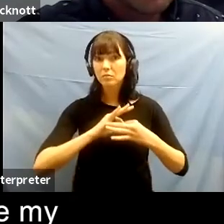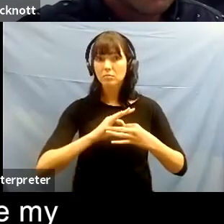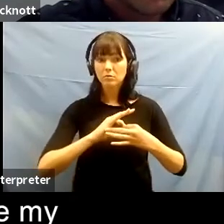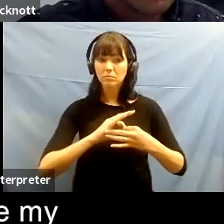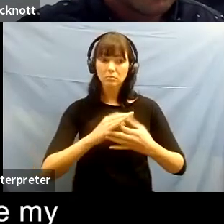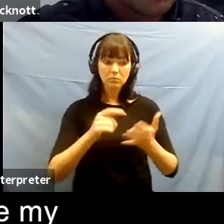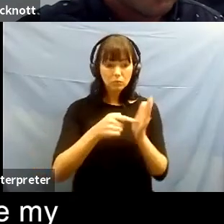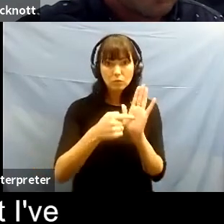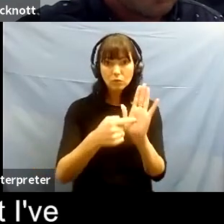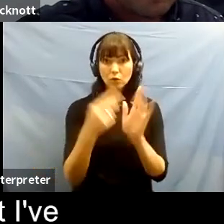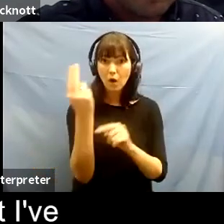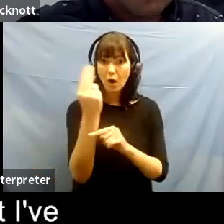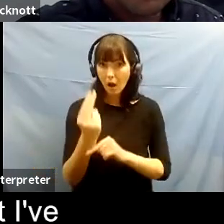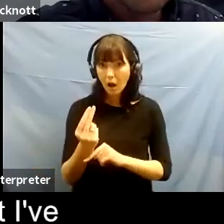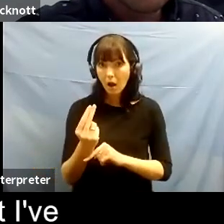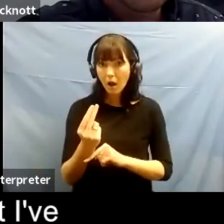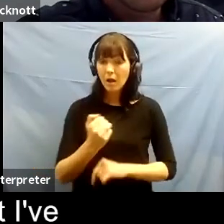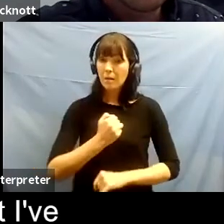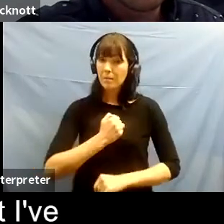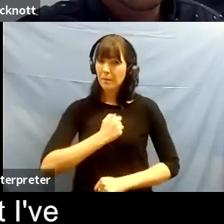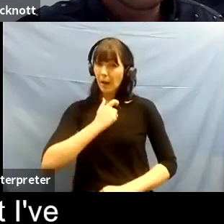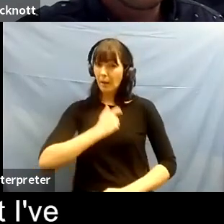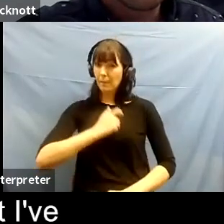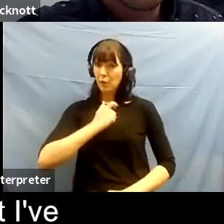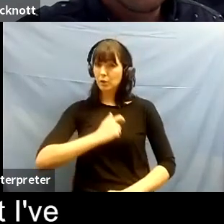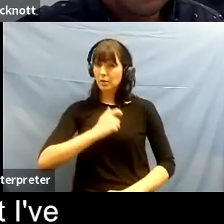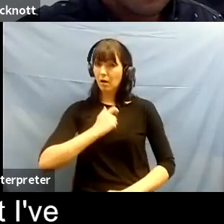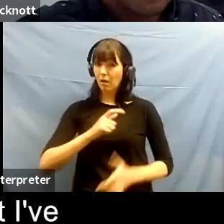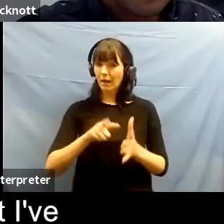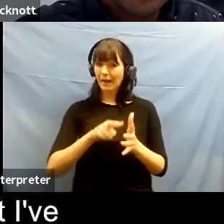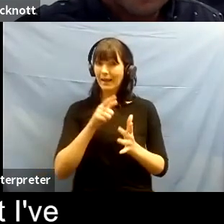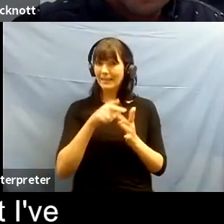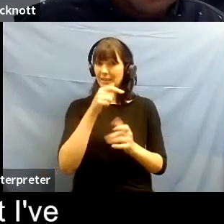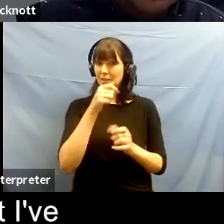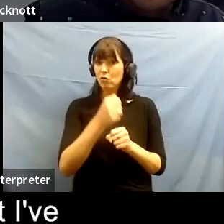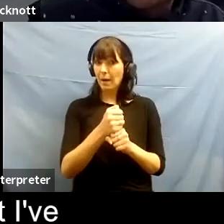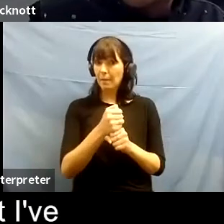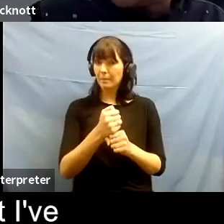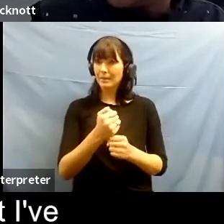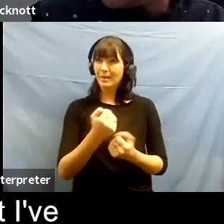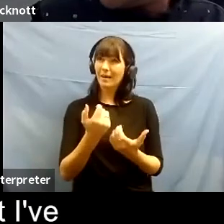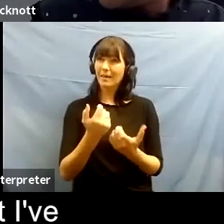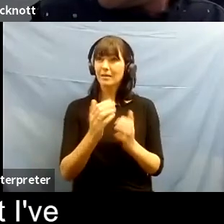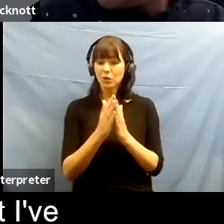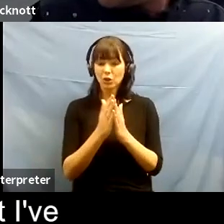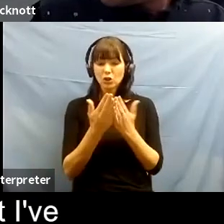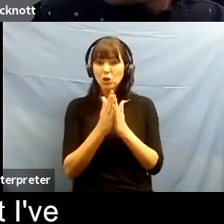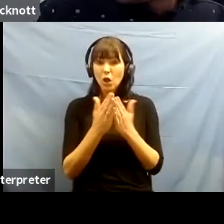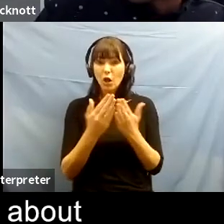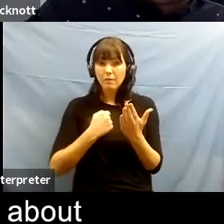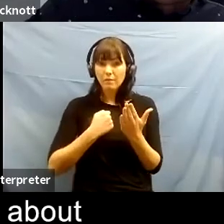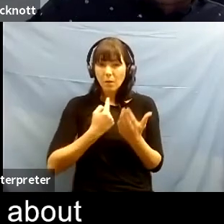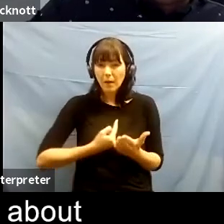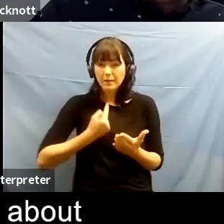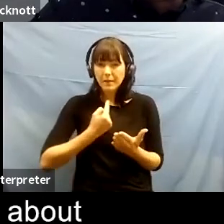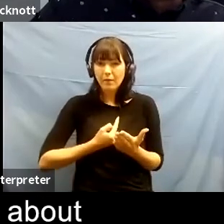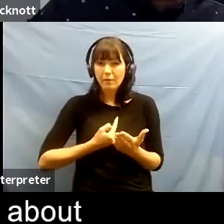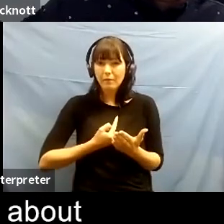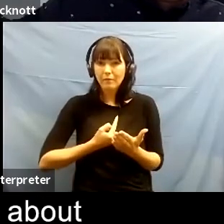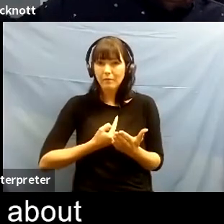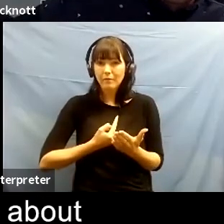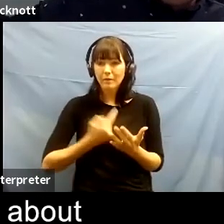personal one's more like a a journal to myself to see what i've achieved since leaving hospital um a few years ago